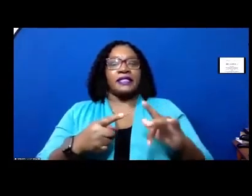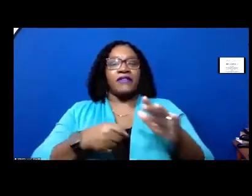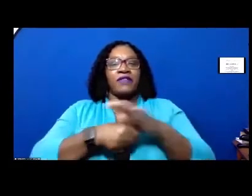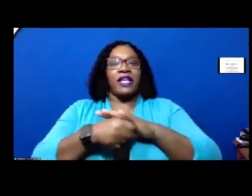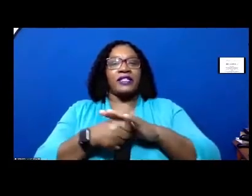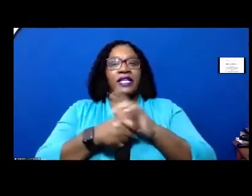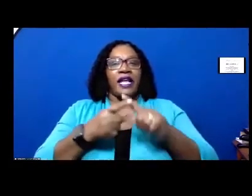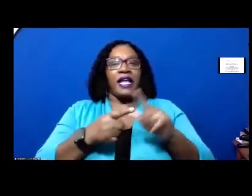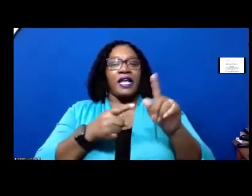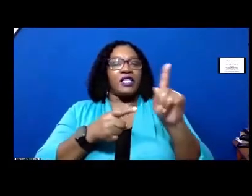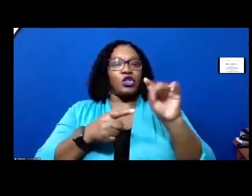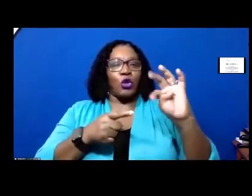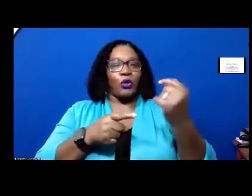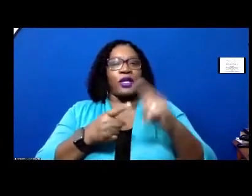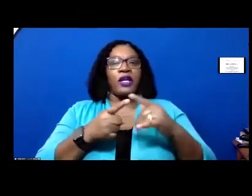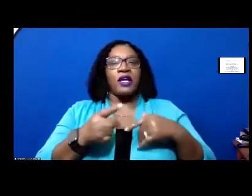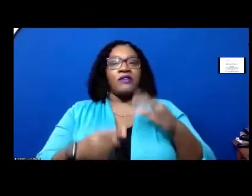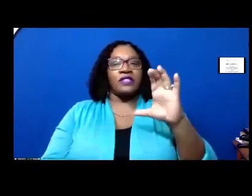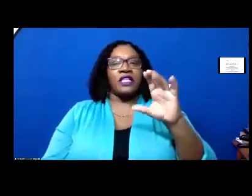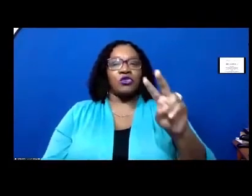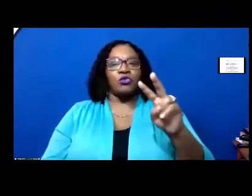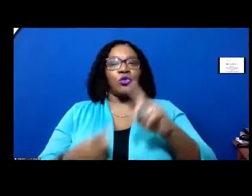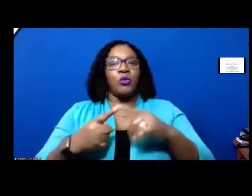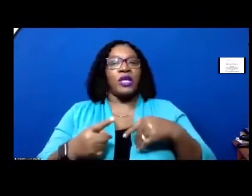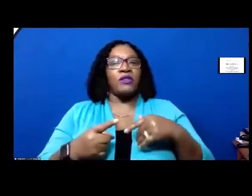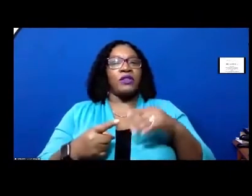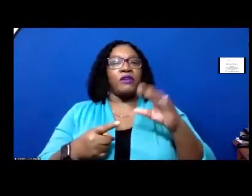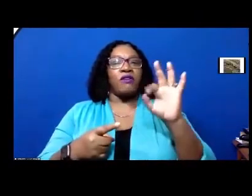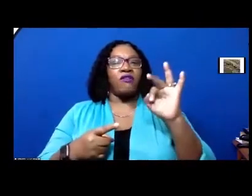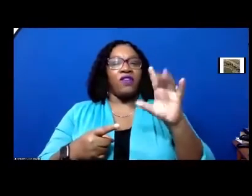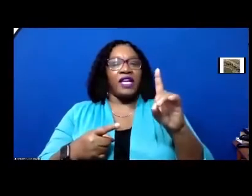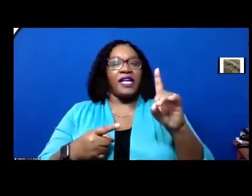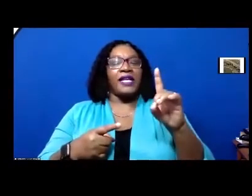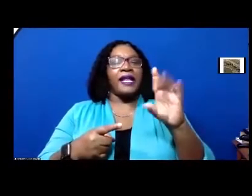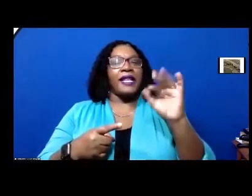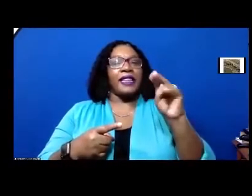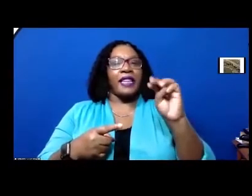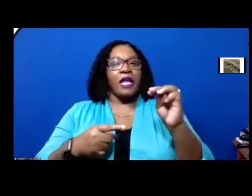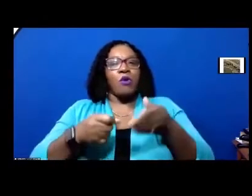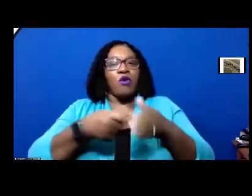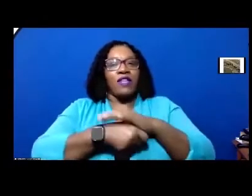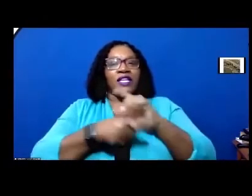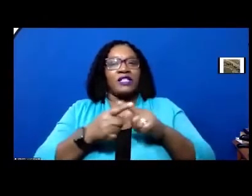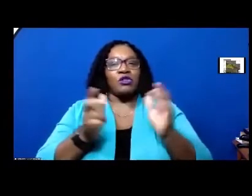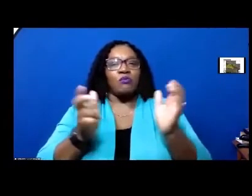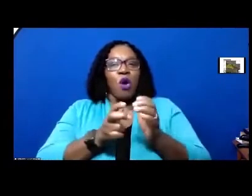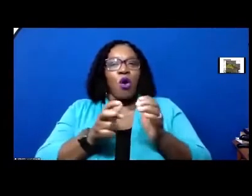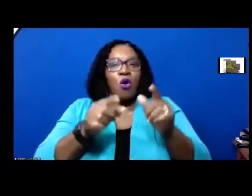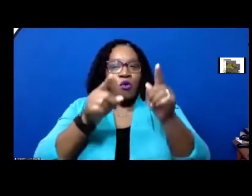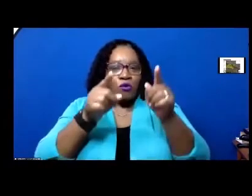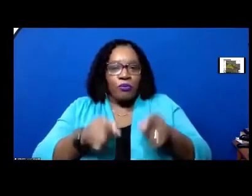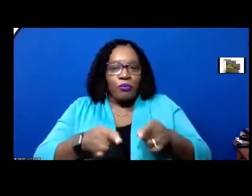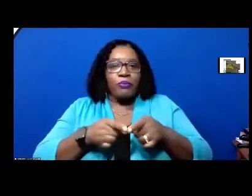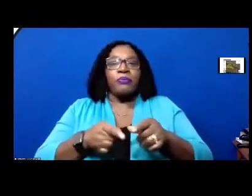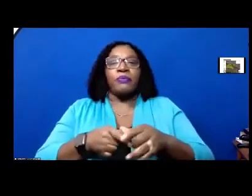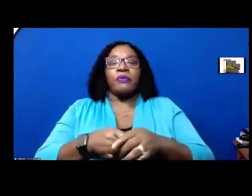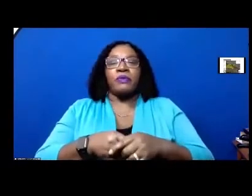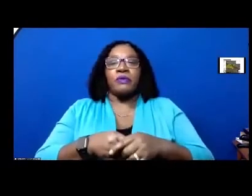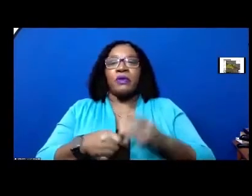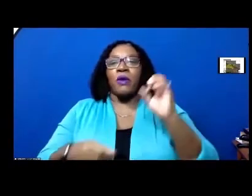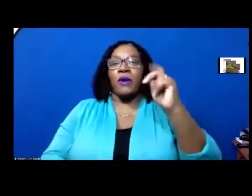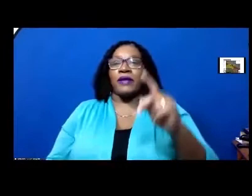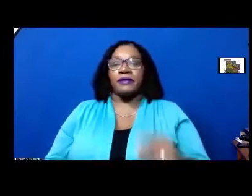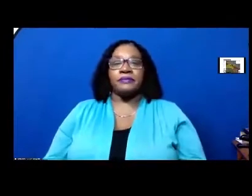of neighborhood commercial that c2 with a floodplain overlay again this is a small donut hole all right super